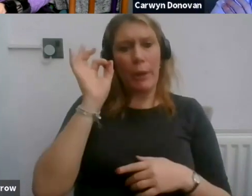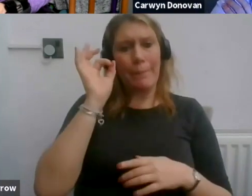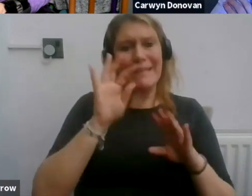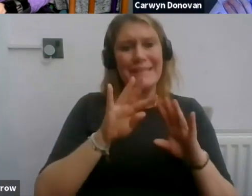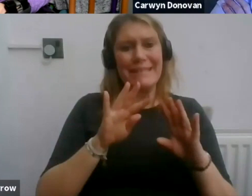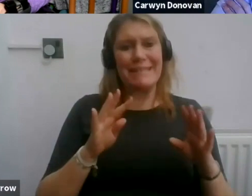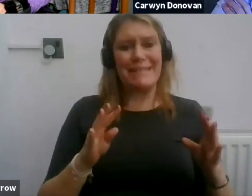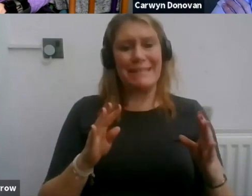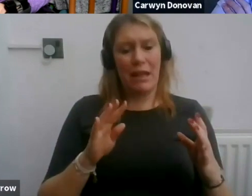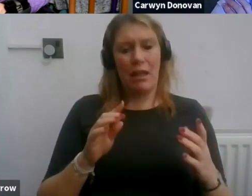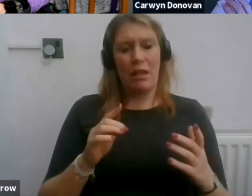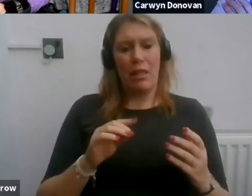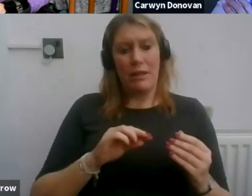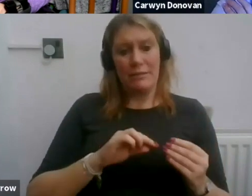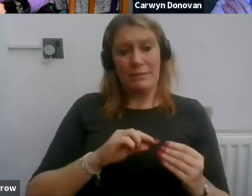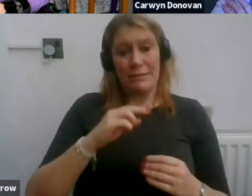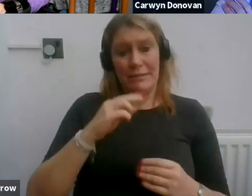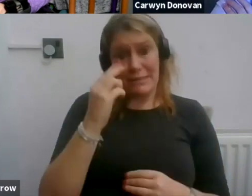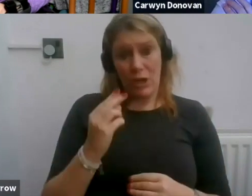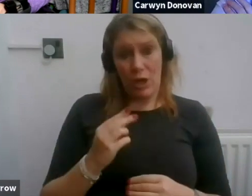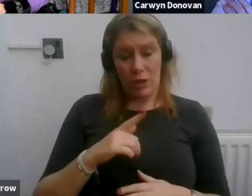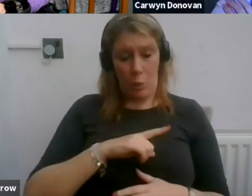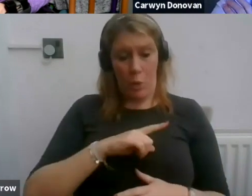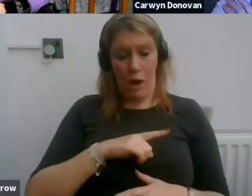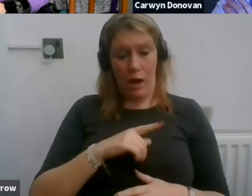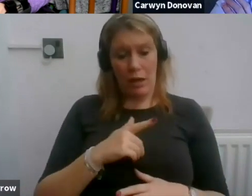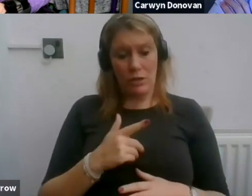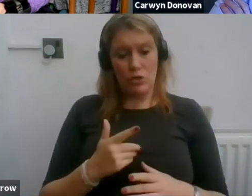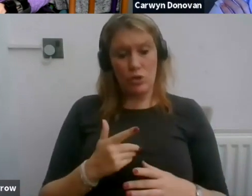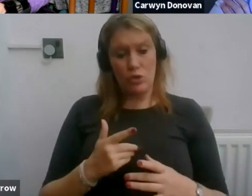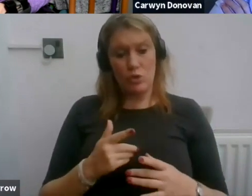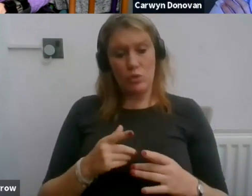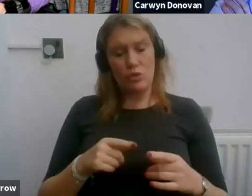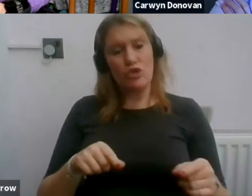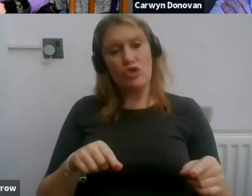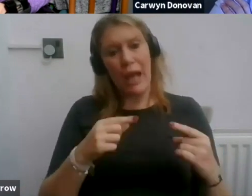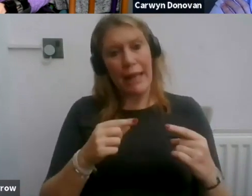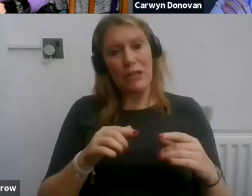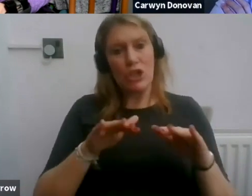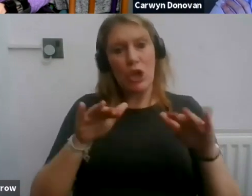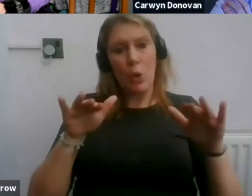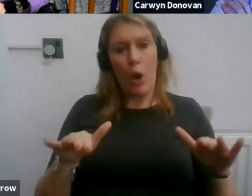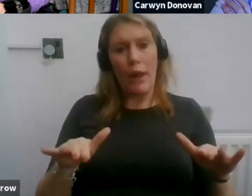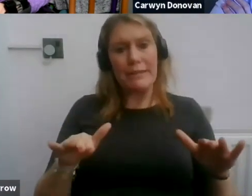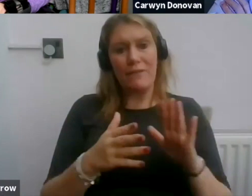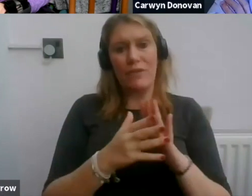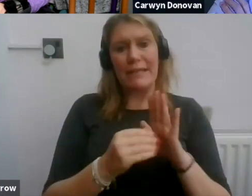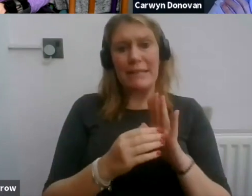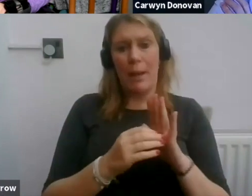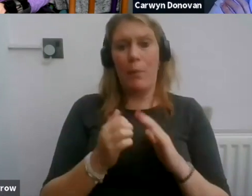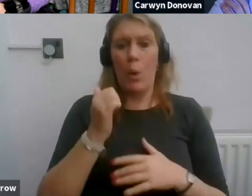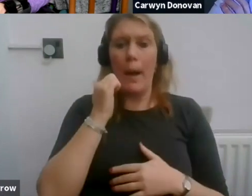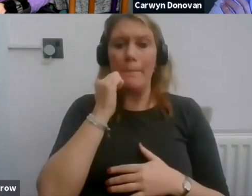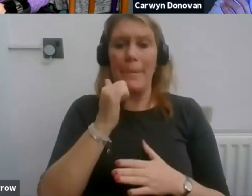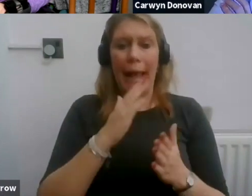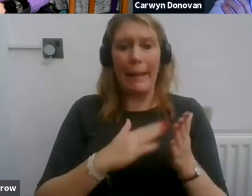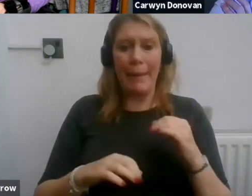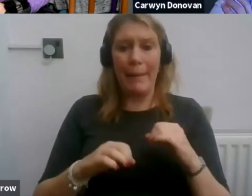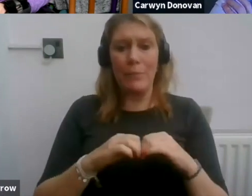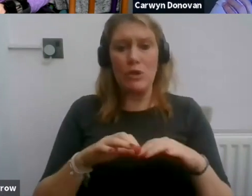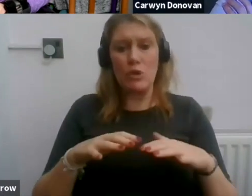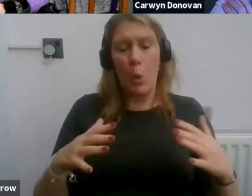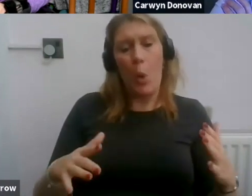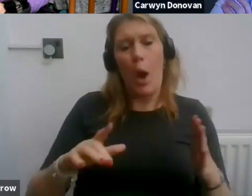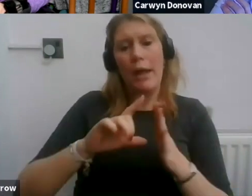up, which we've set up to address equalities matters, such as our Black Members Committee or our Disabled